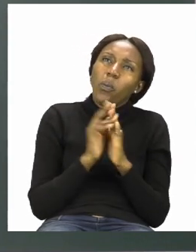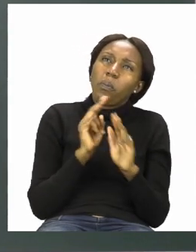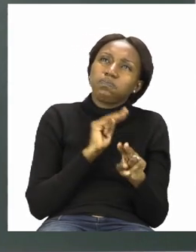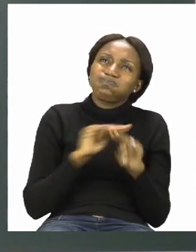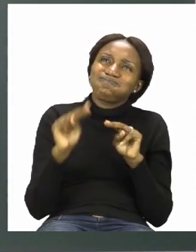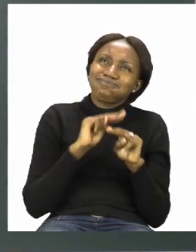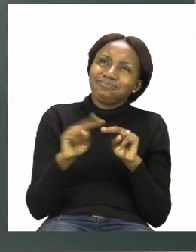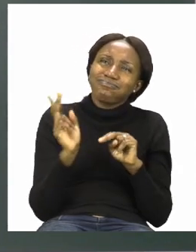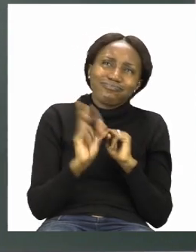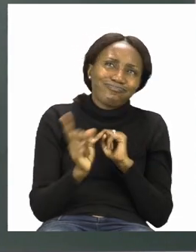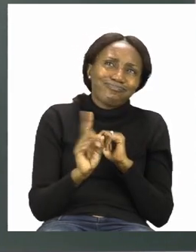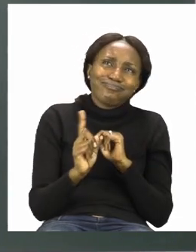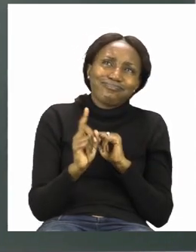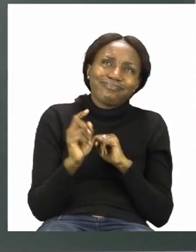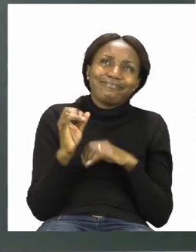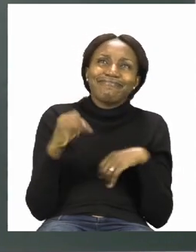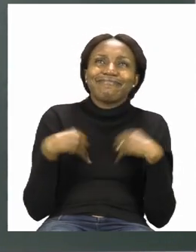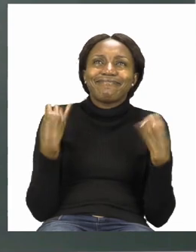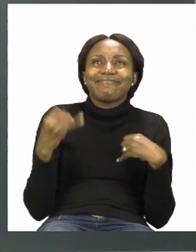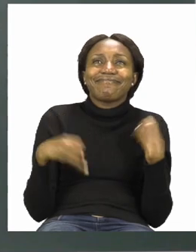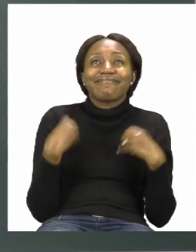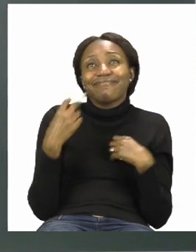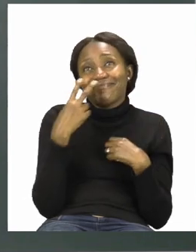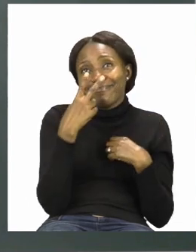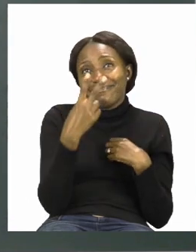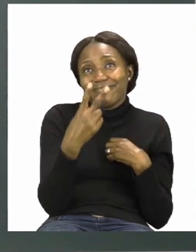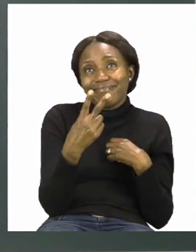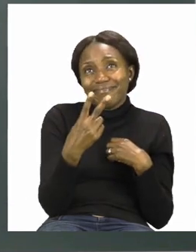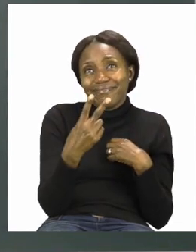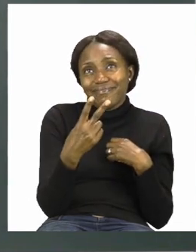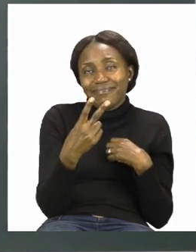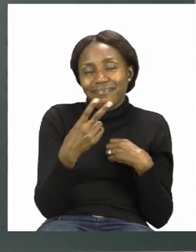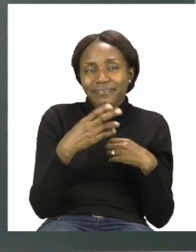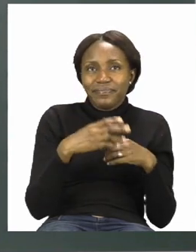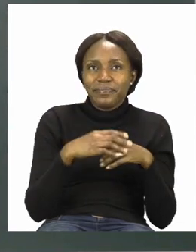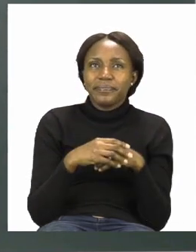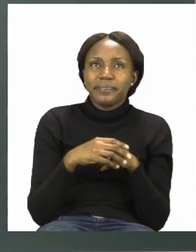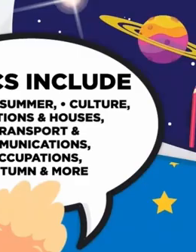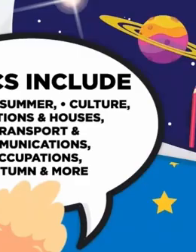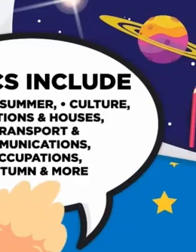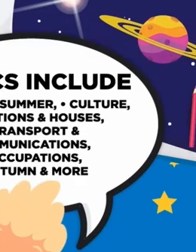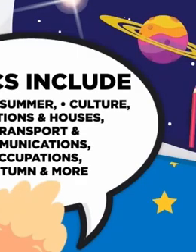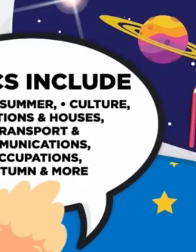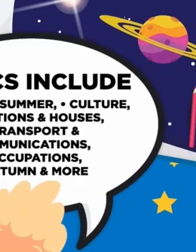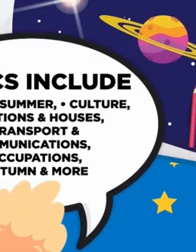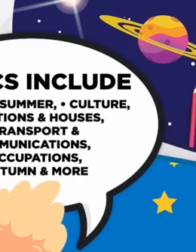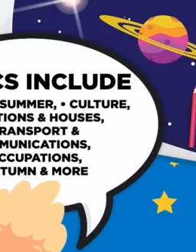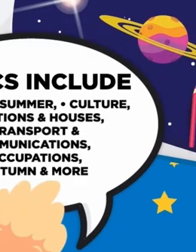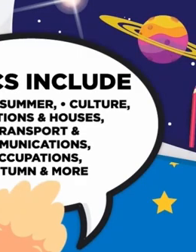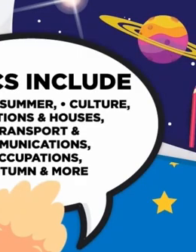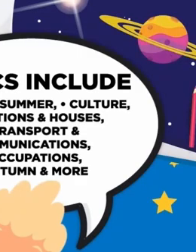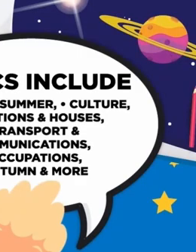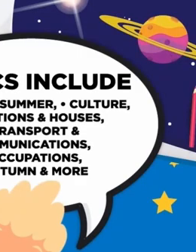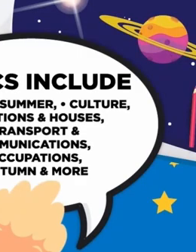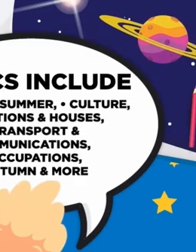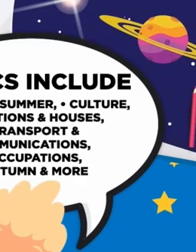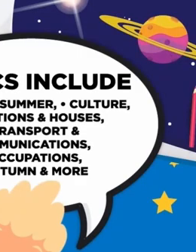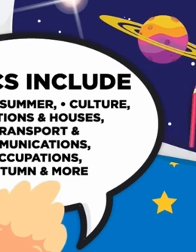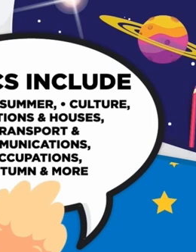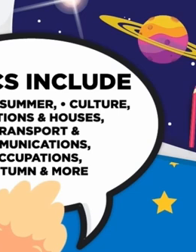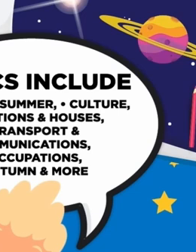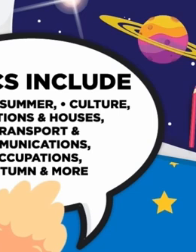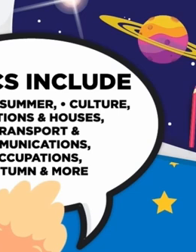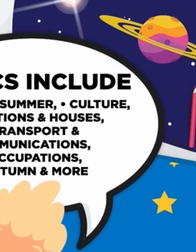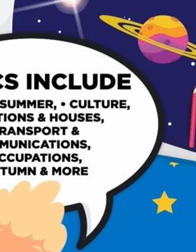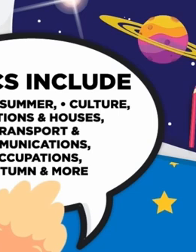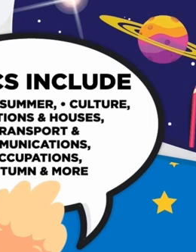lots of fun with it and I'll see you soon after the advert break do you have children in the age range of five